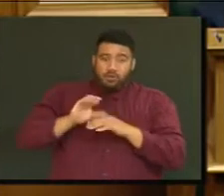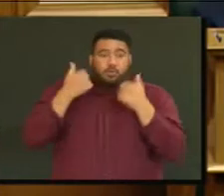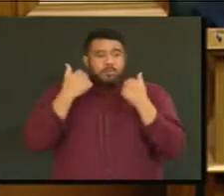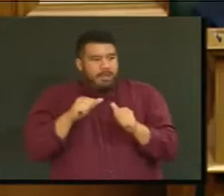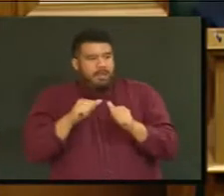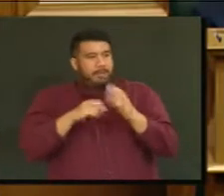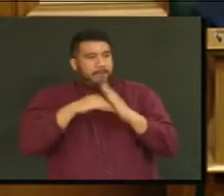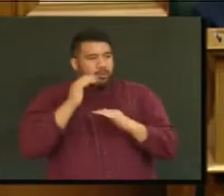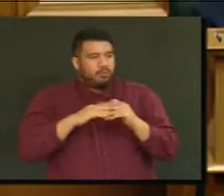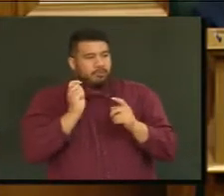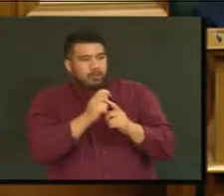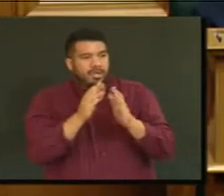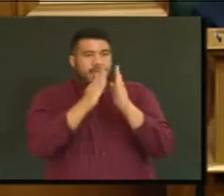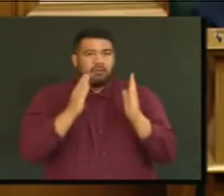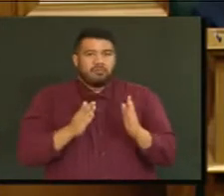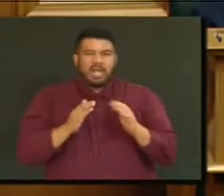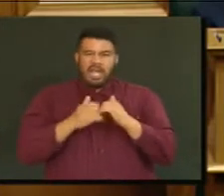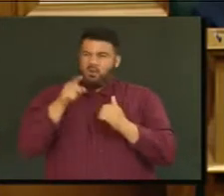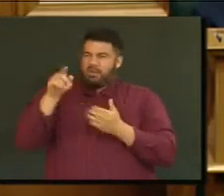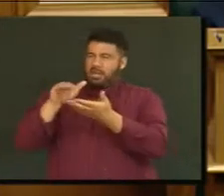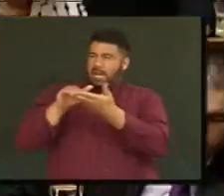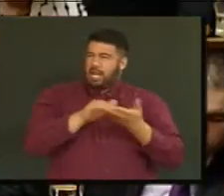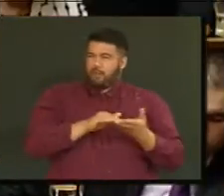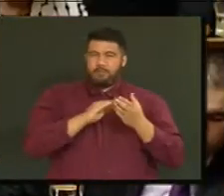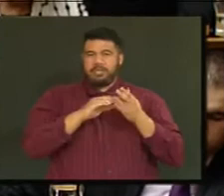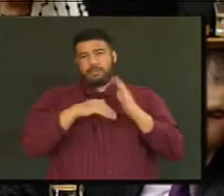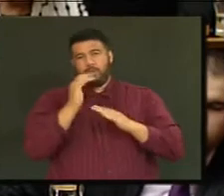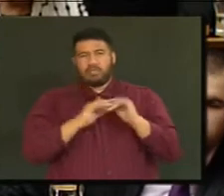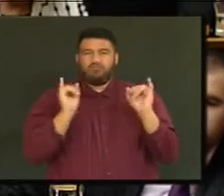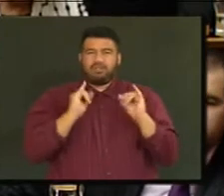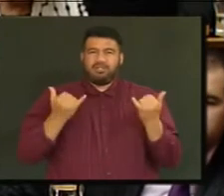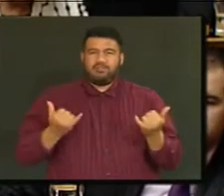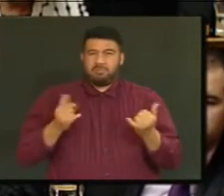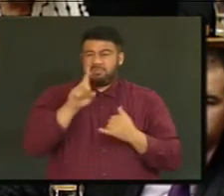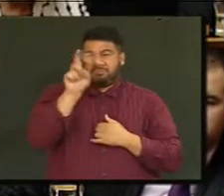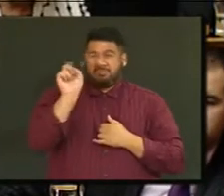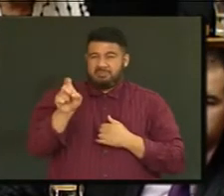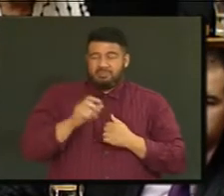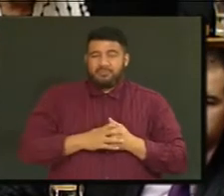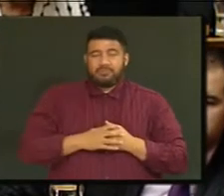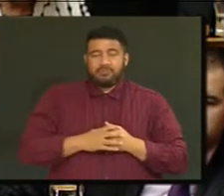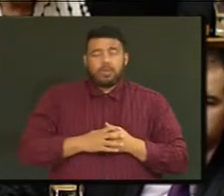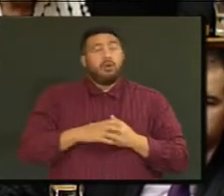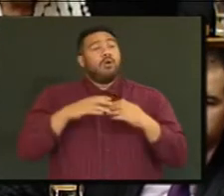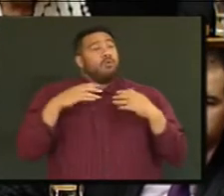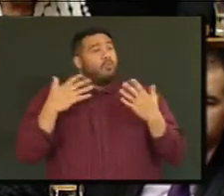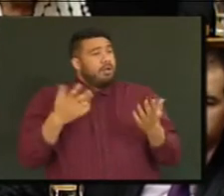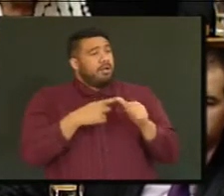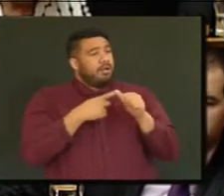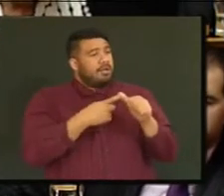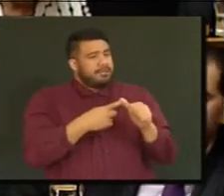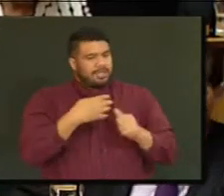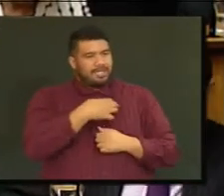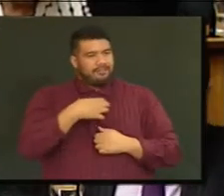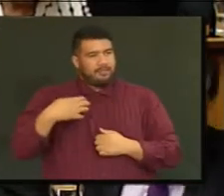crisis? The Honourable Stephen Joyce. Mr Speaker, in relation to the fund, governments have